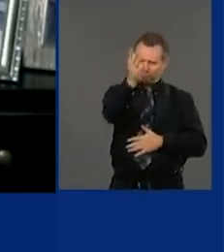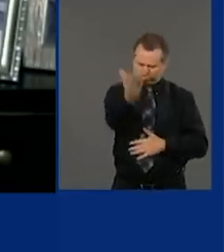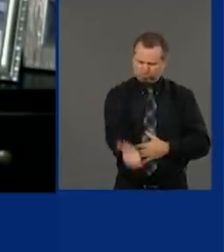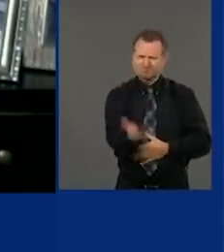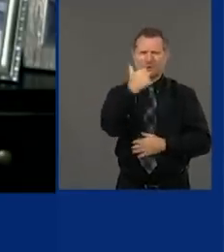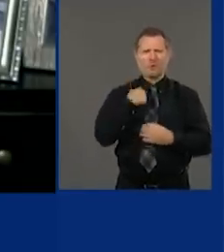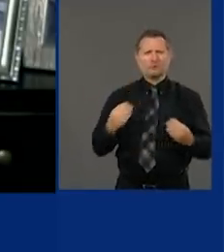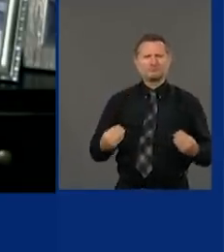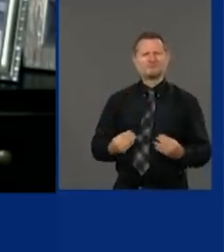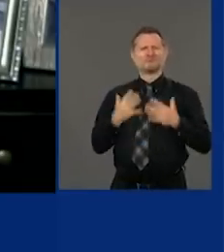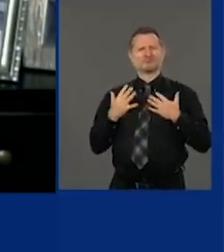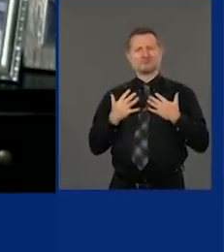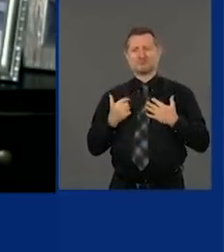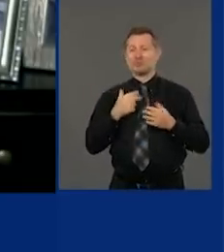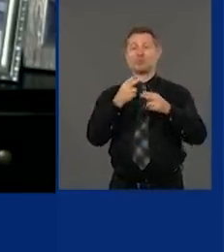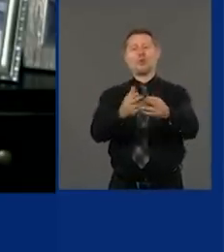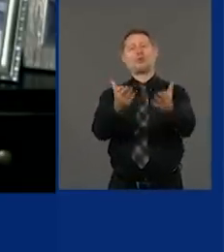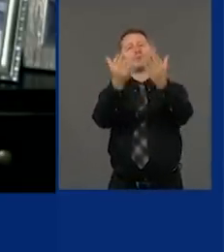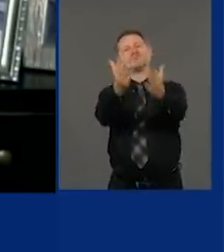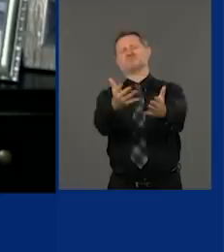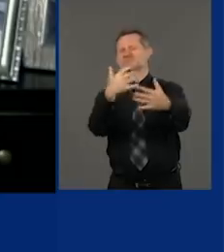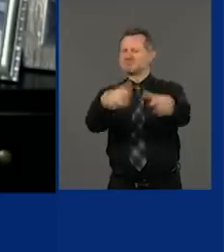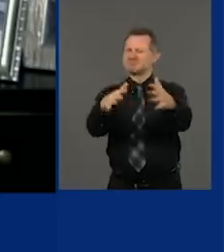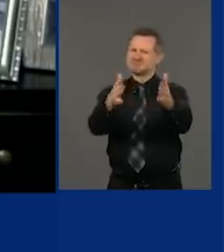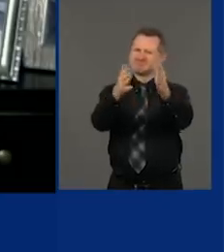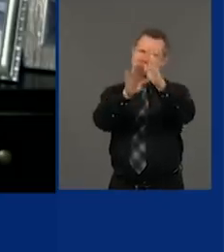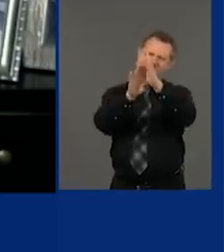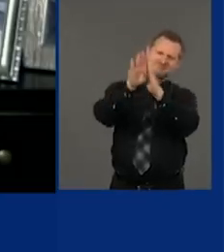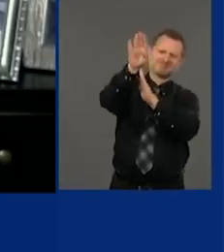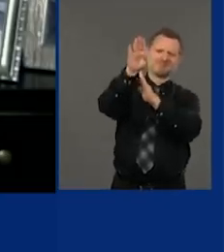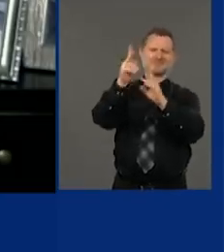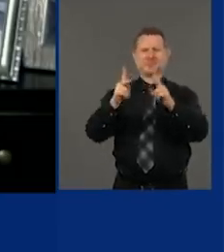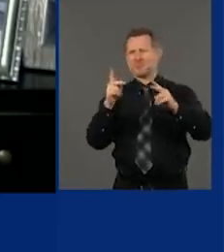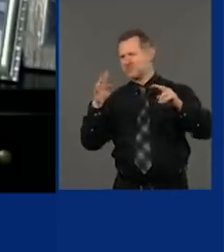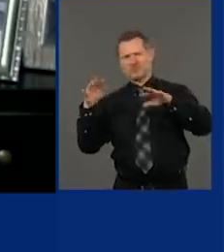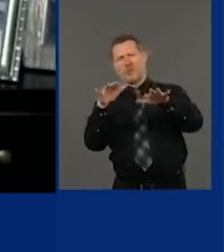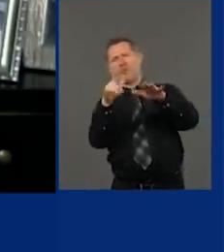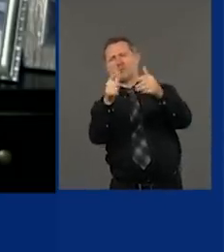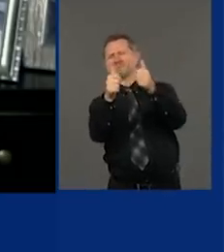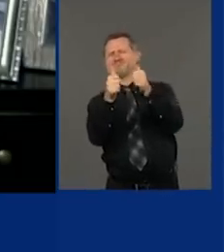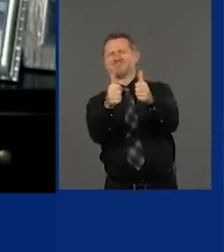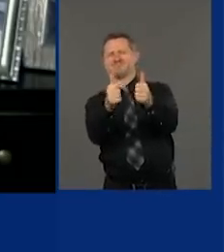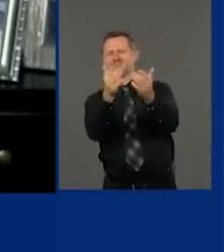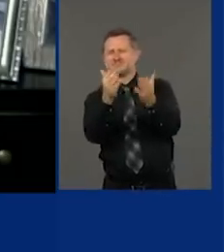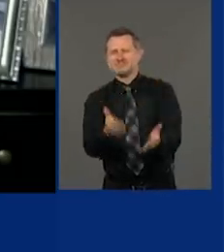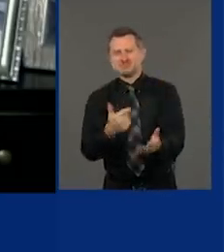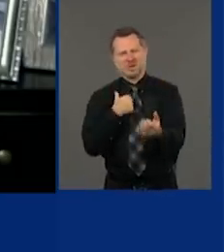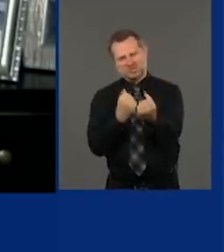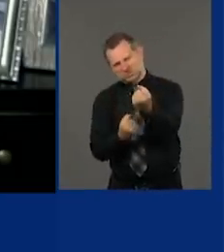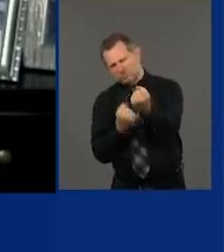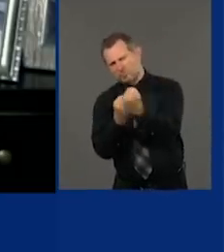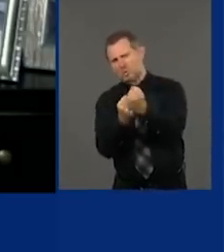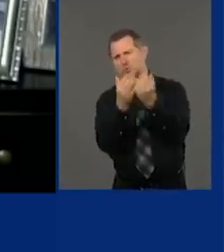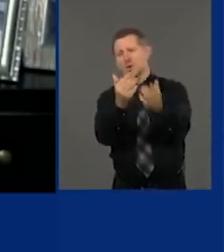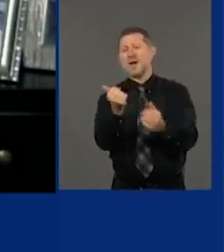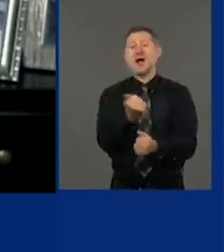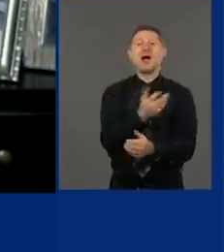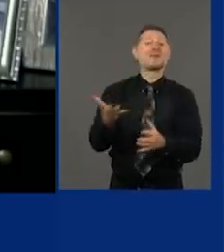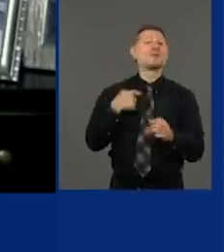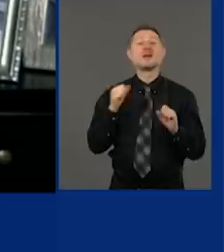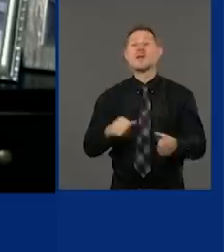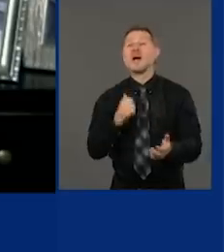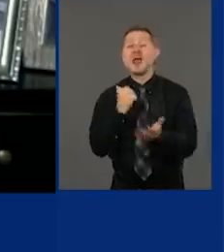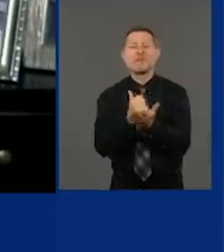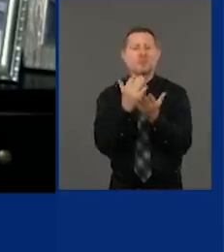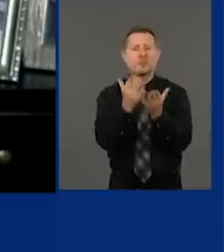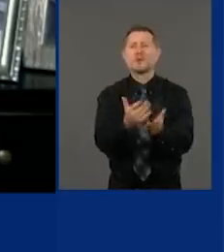you as a rising star, and they are all correct. And we are with you. Anything we can do for you or the